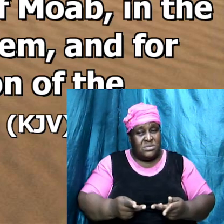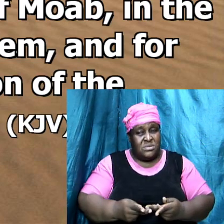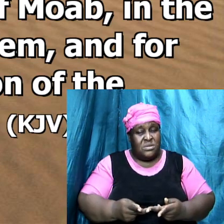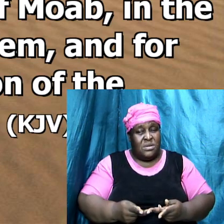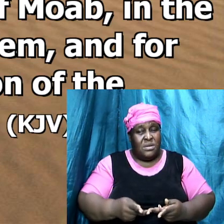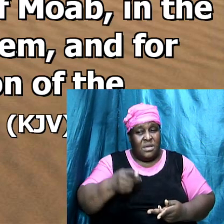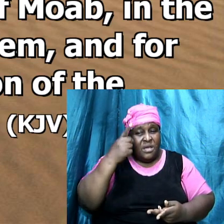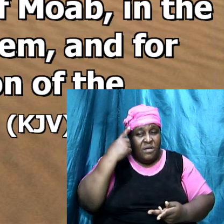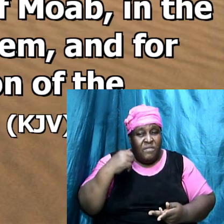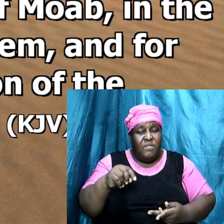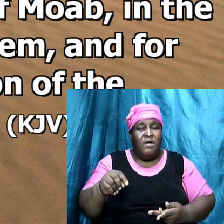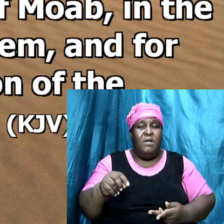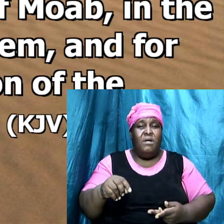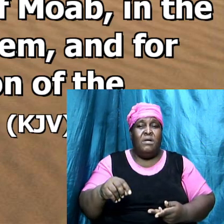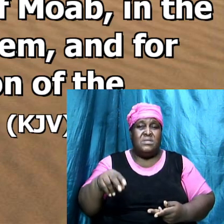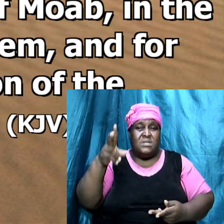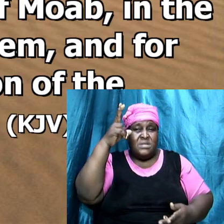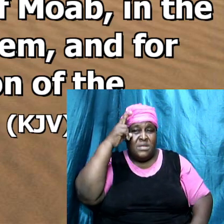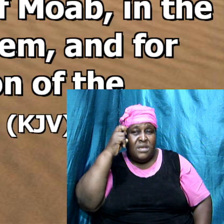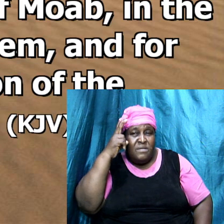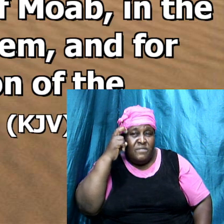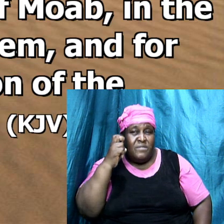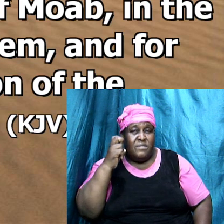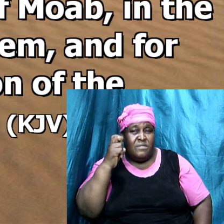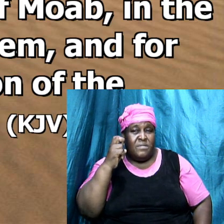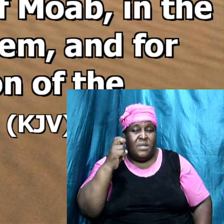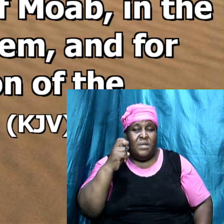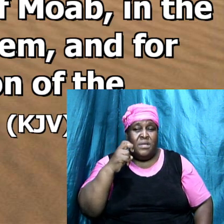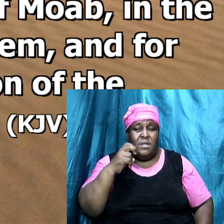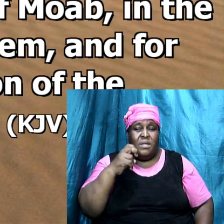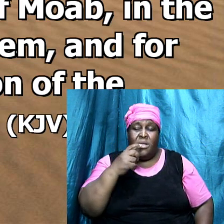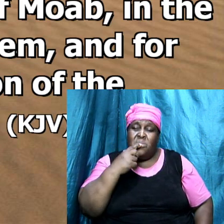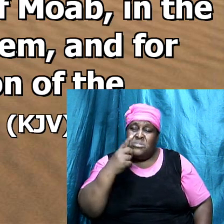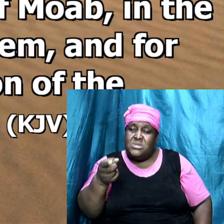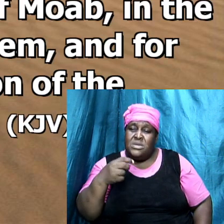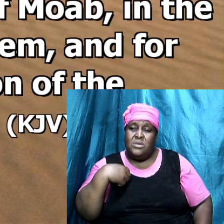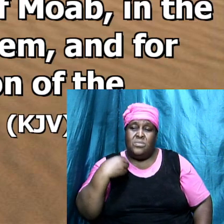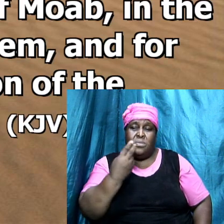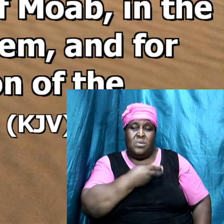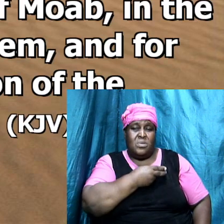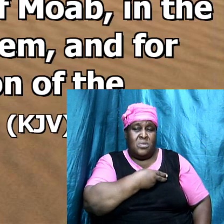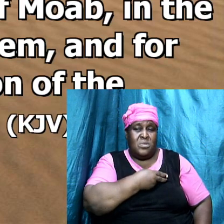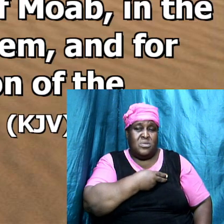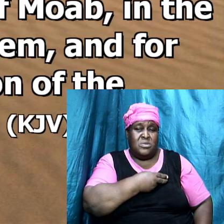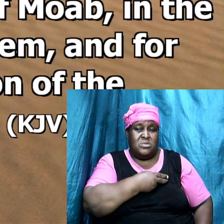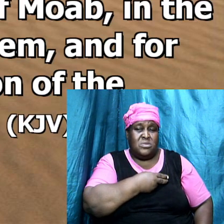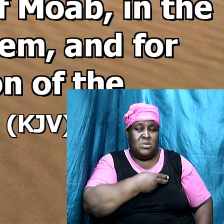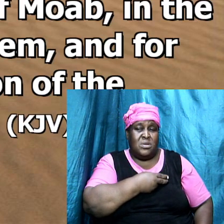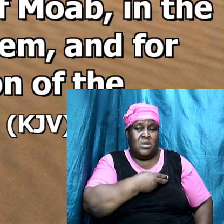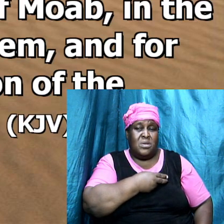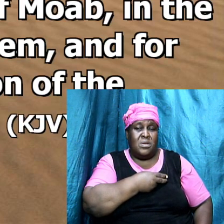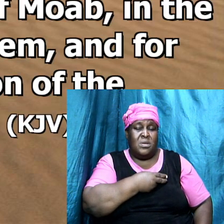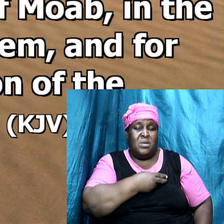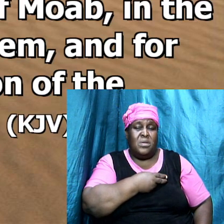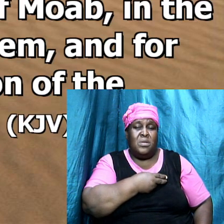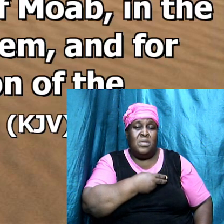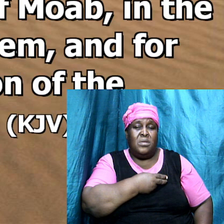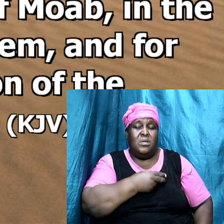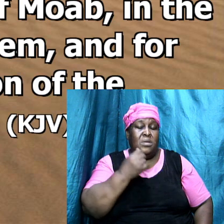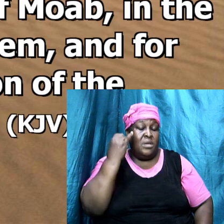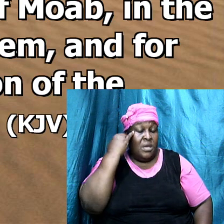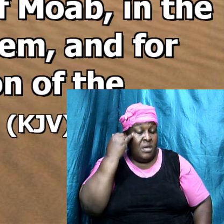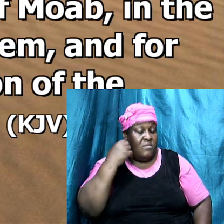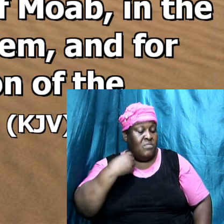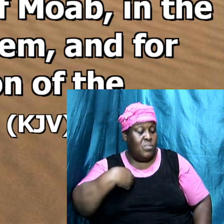for something that was not another God. And I'm saying to us, and I'm stamping it in here, that if